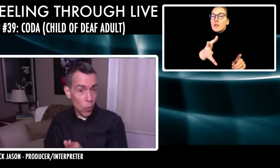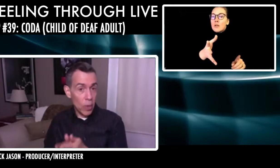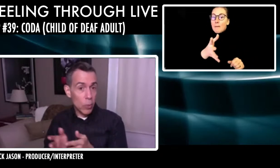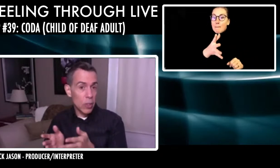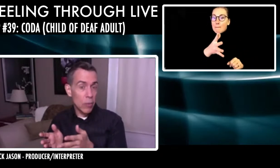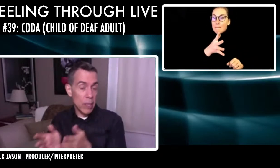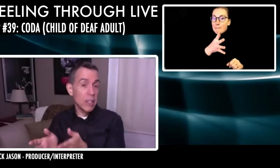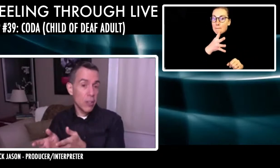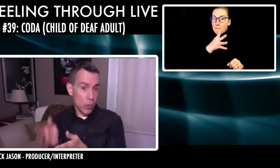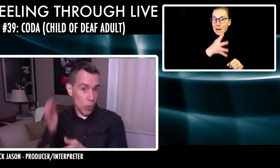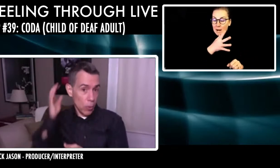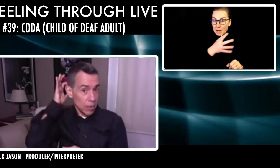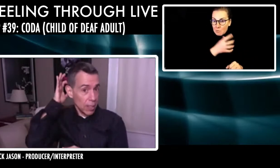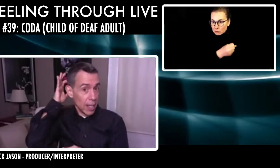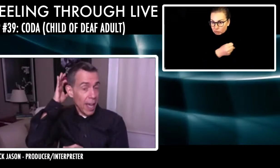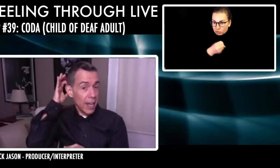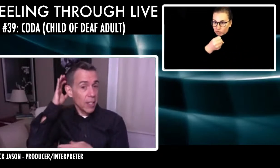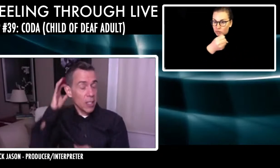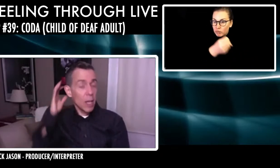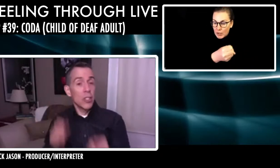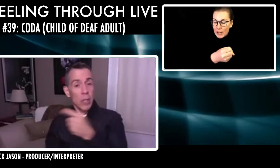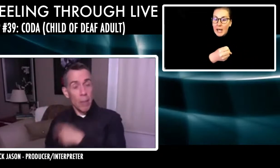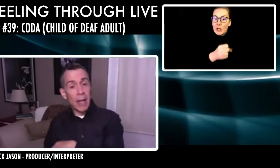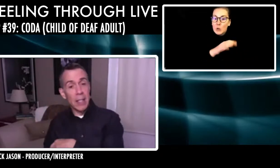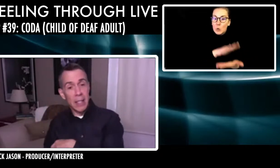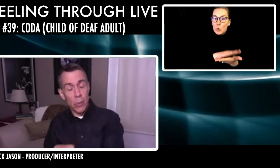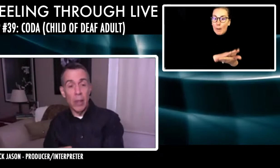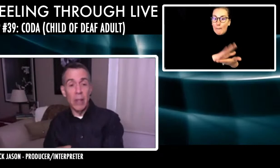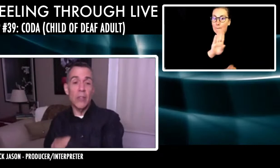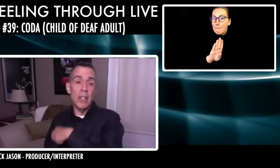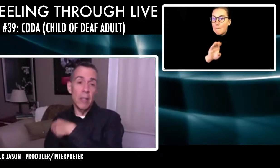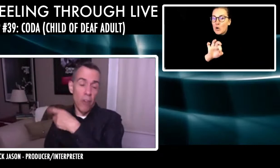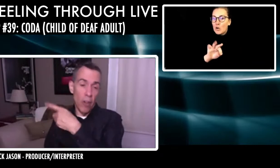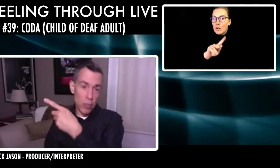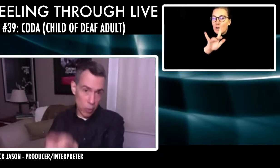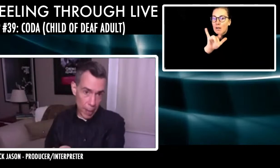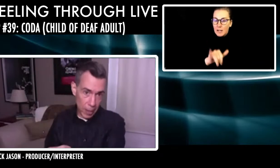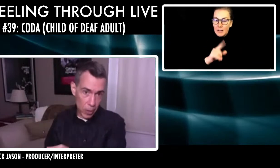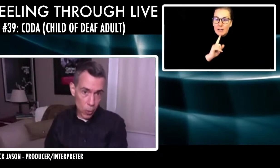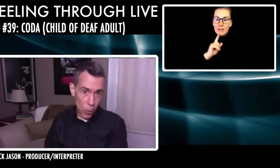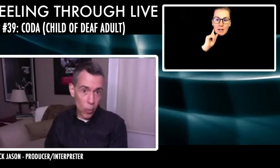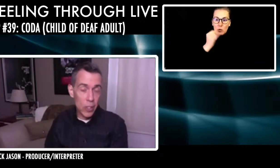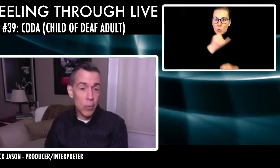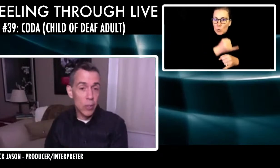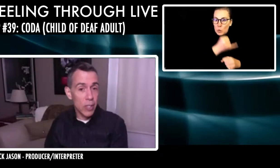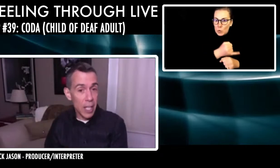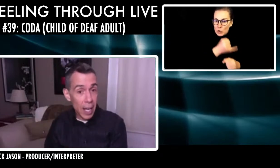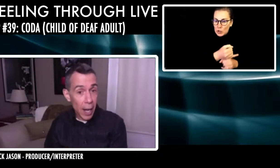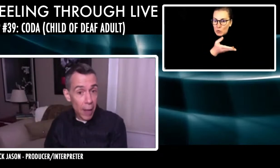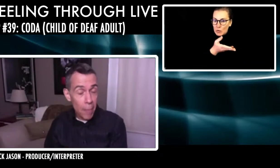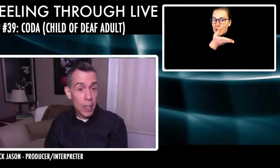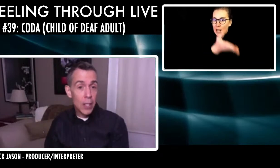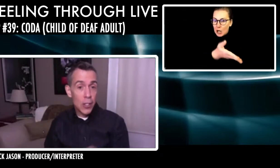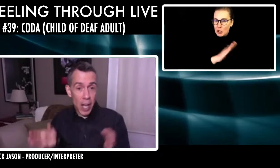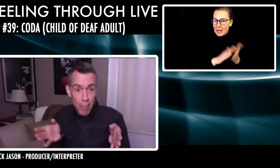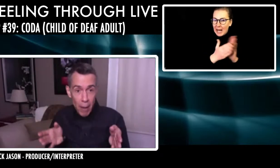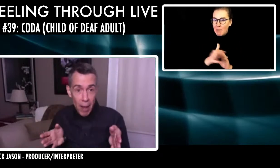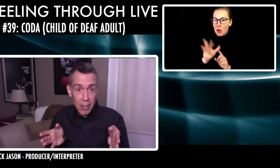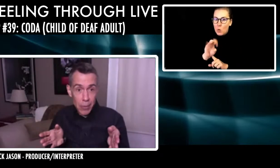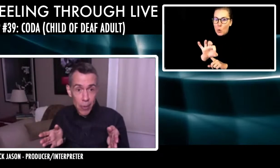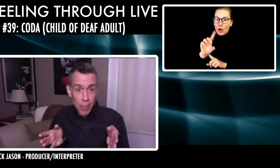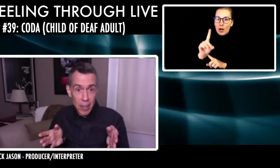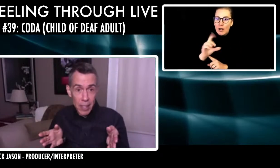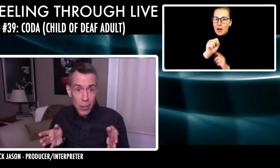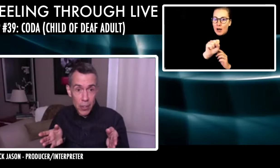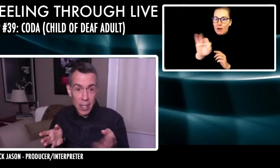at the school. It was a residential school. And in the summer she would come back and stay with relatives and in the fall she would go back to the school. When she was 13, she got a